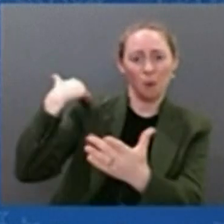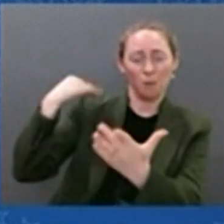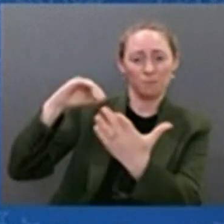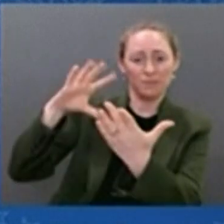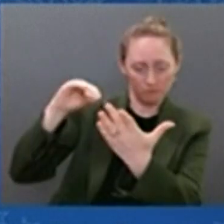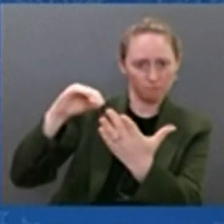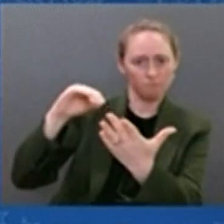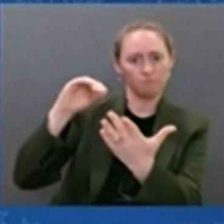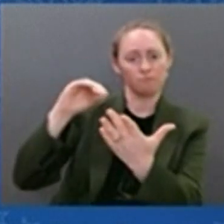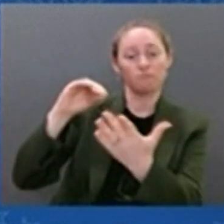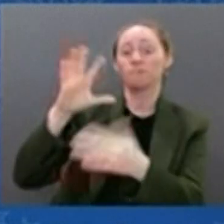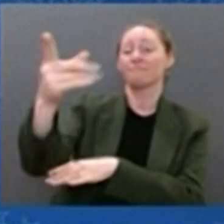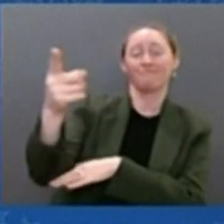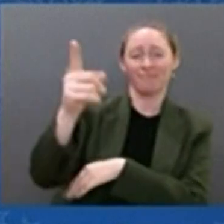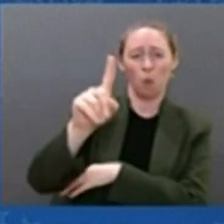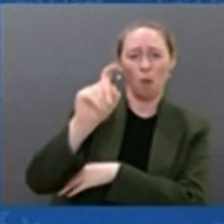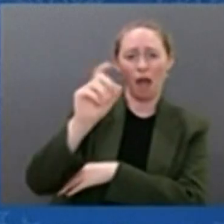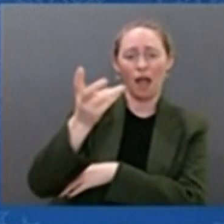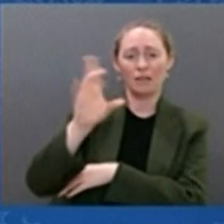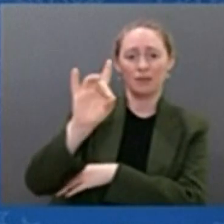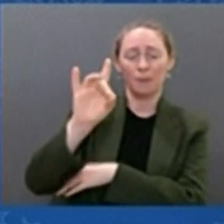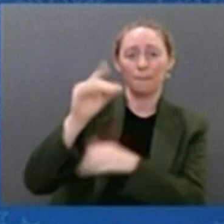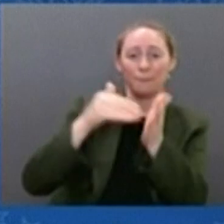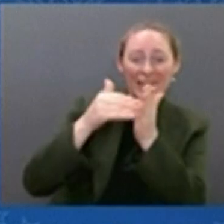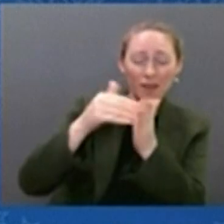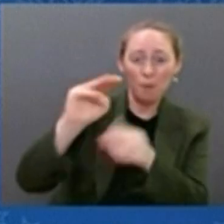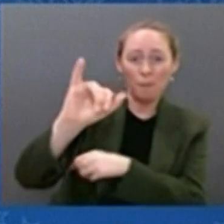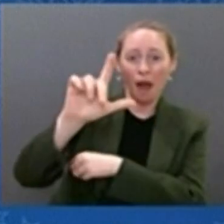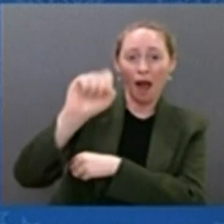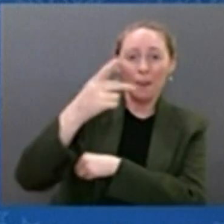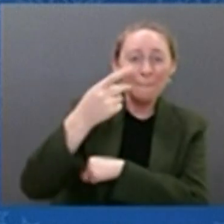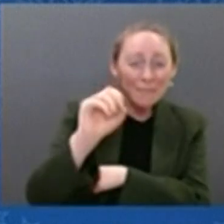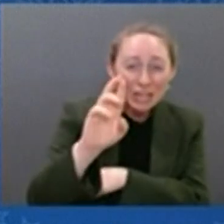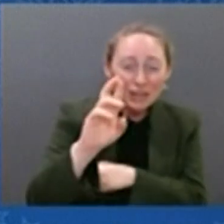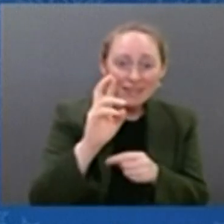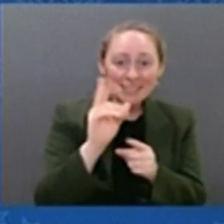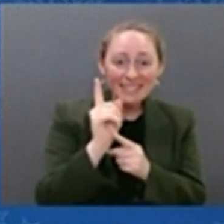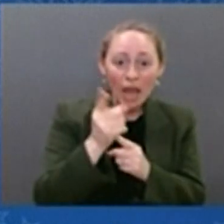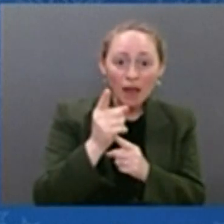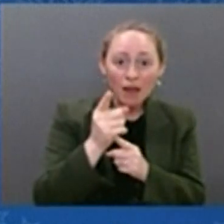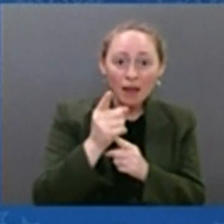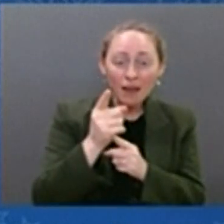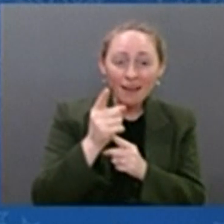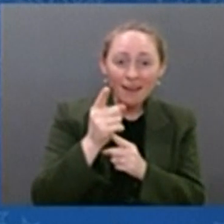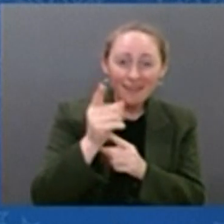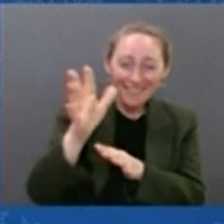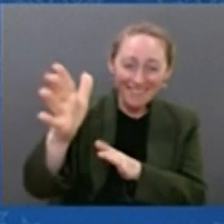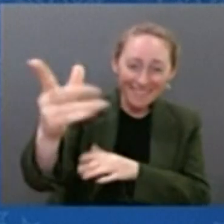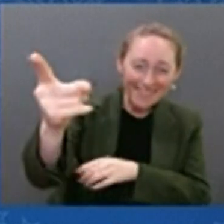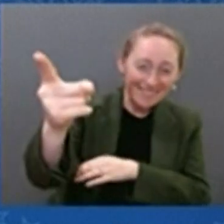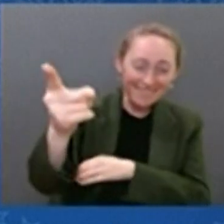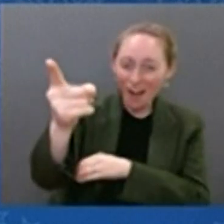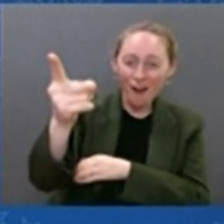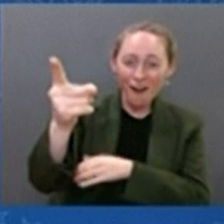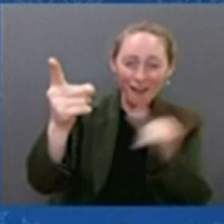one of those little specks has been traveling for over 13 billion years. And by the way,